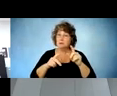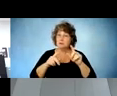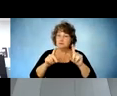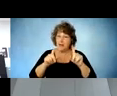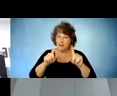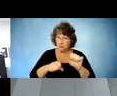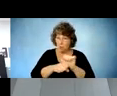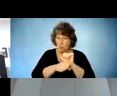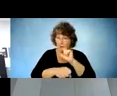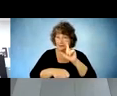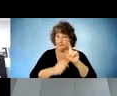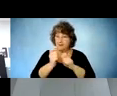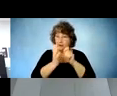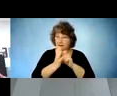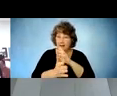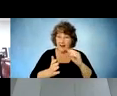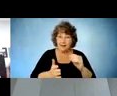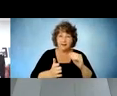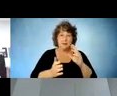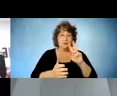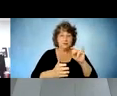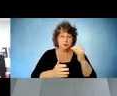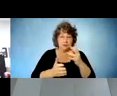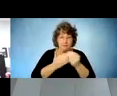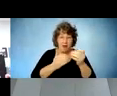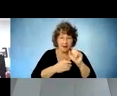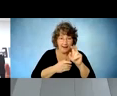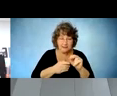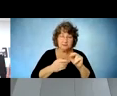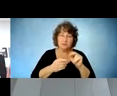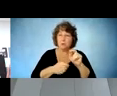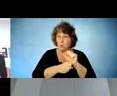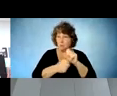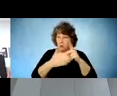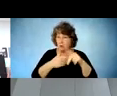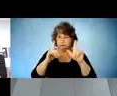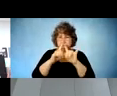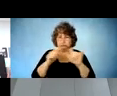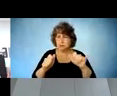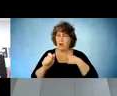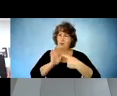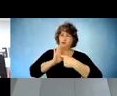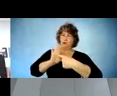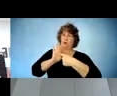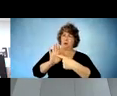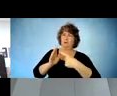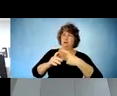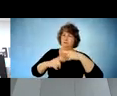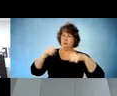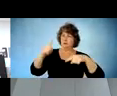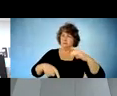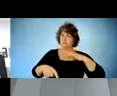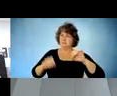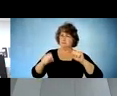buy-in um workability program so i'm showing him all these different service all these different uh benefits he can use to